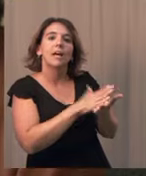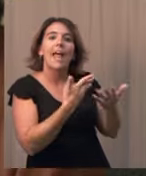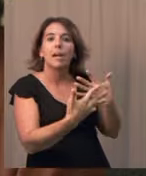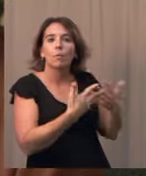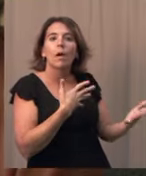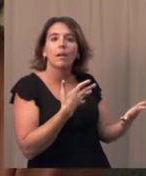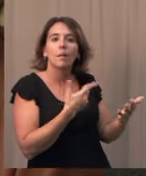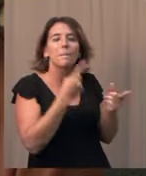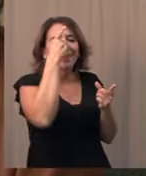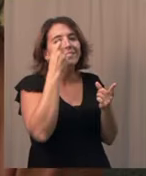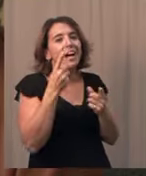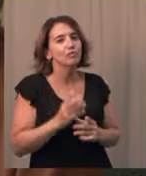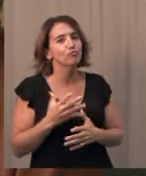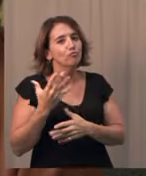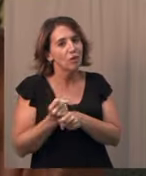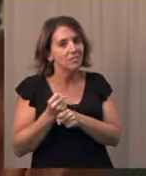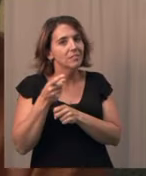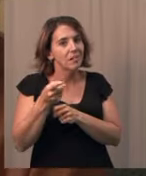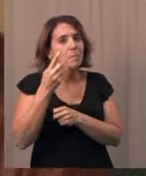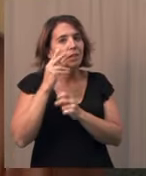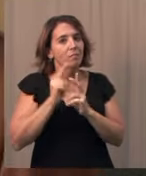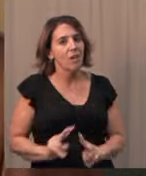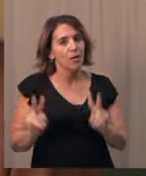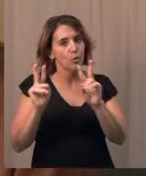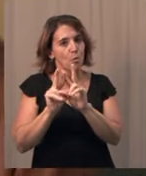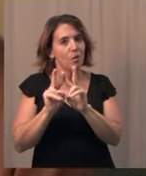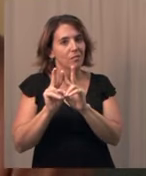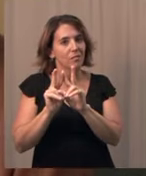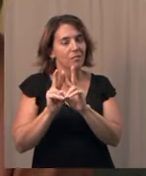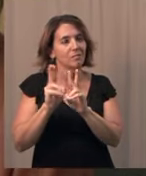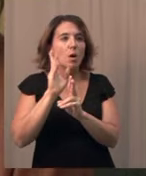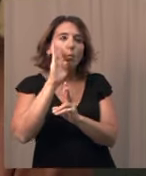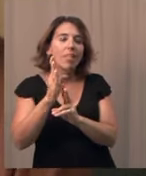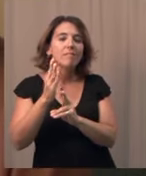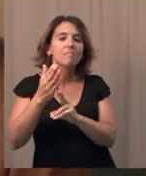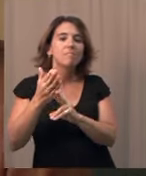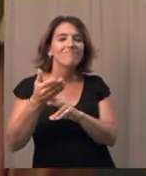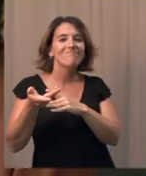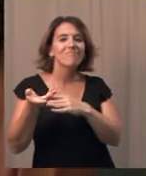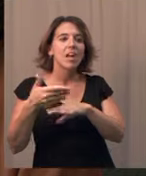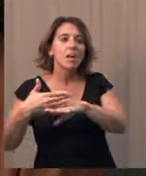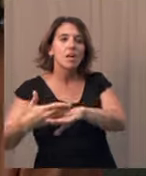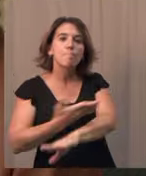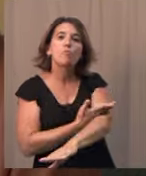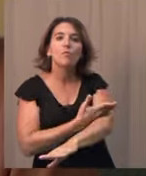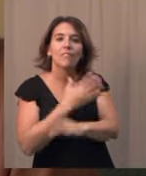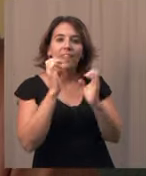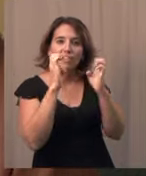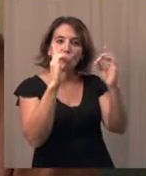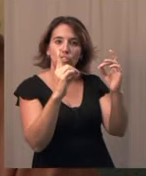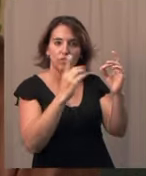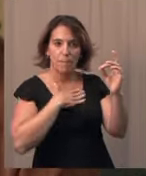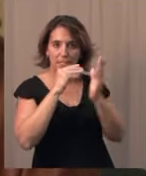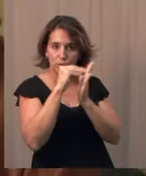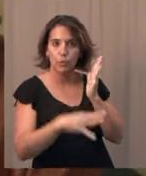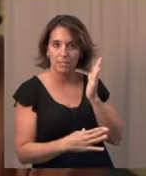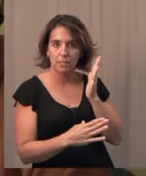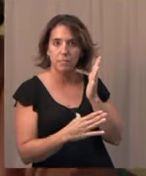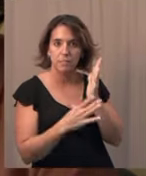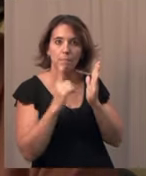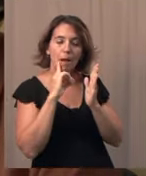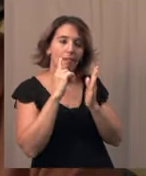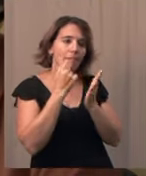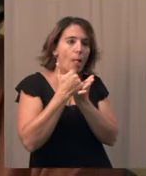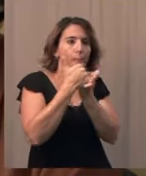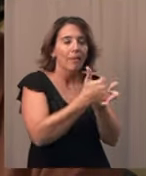they will improve the education of my students by broadening that education to